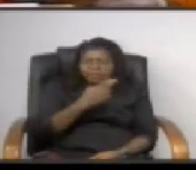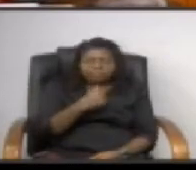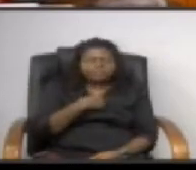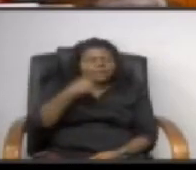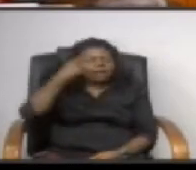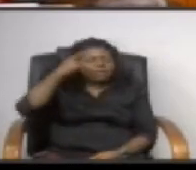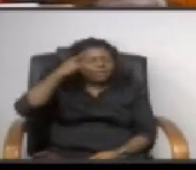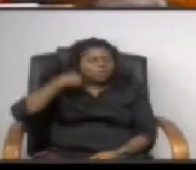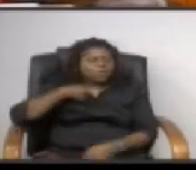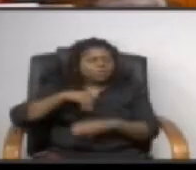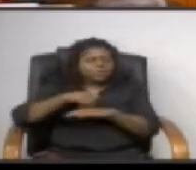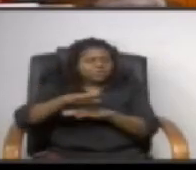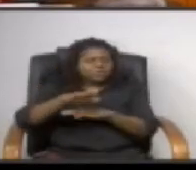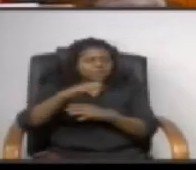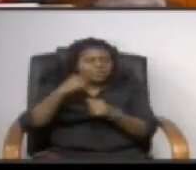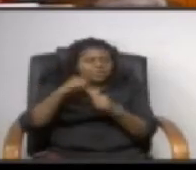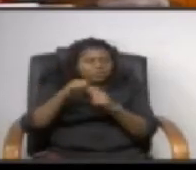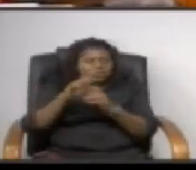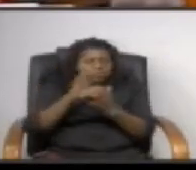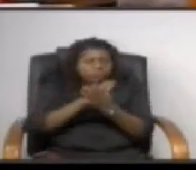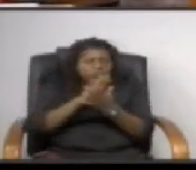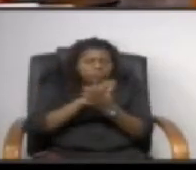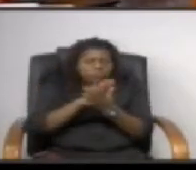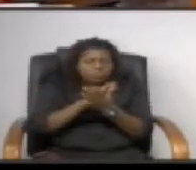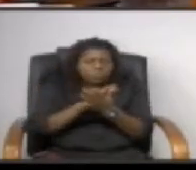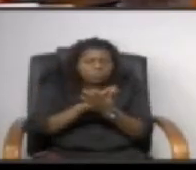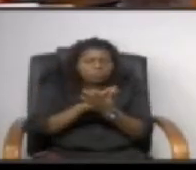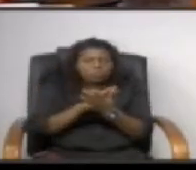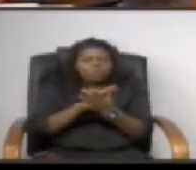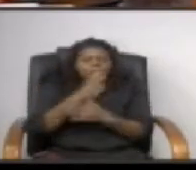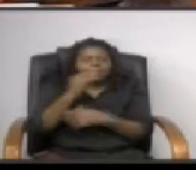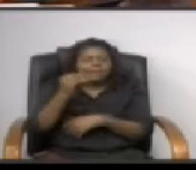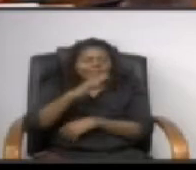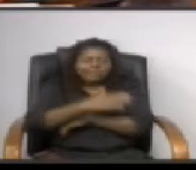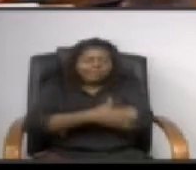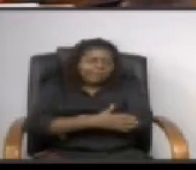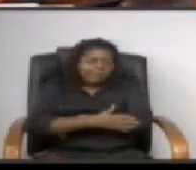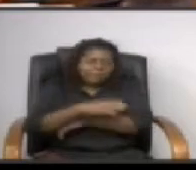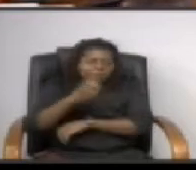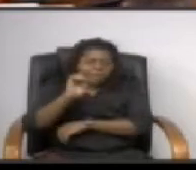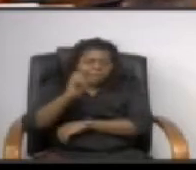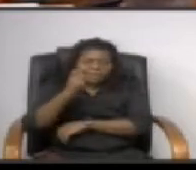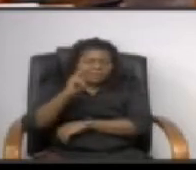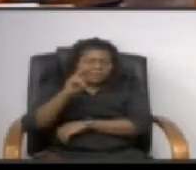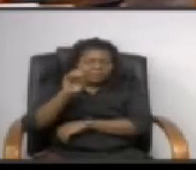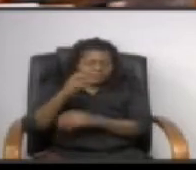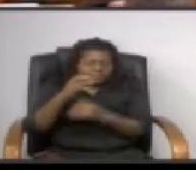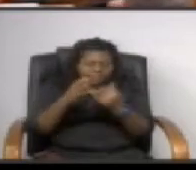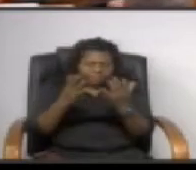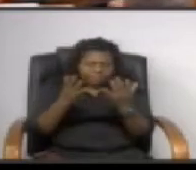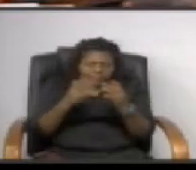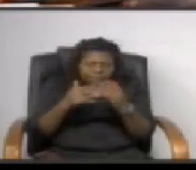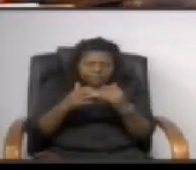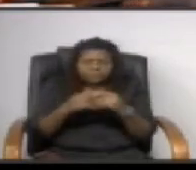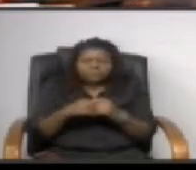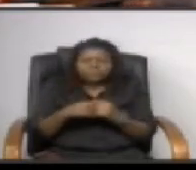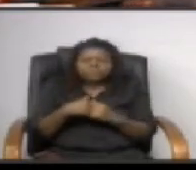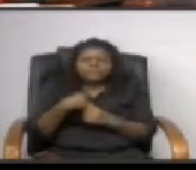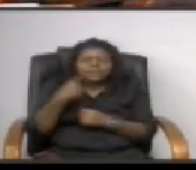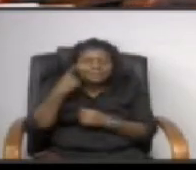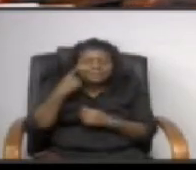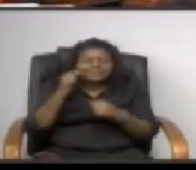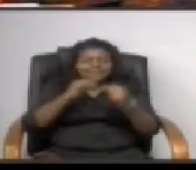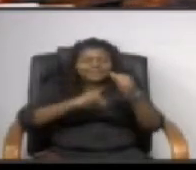send a letter to the school board and and um the county executive and whoever else um i i think that the